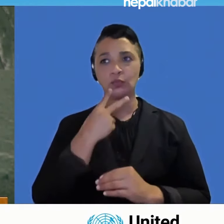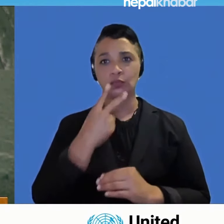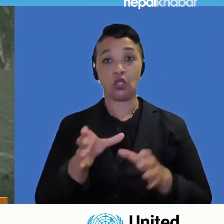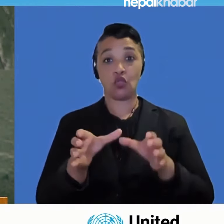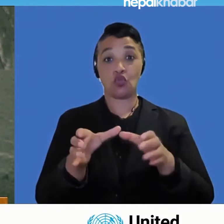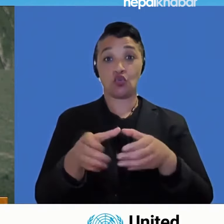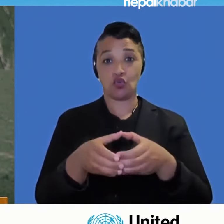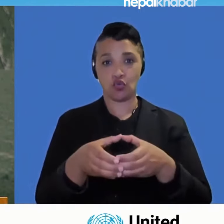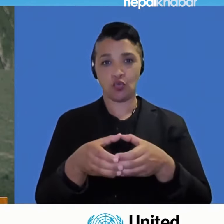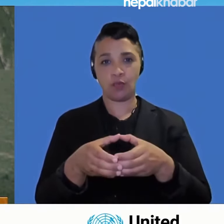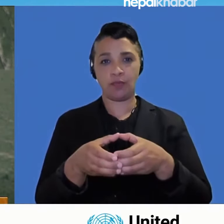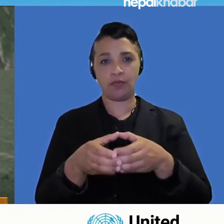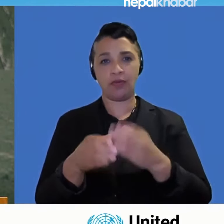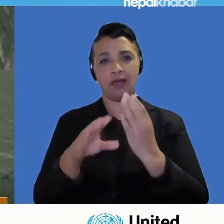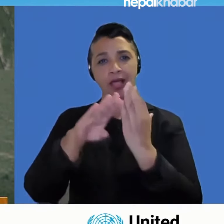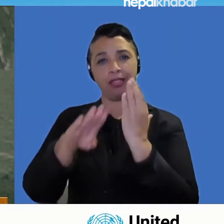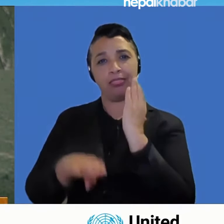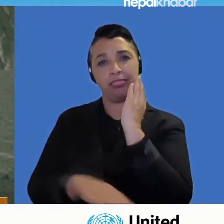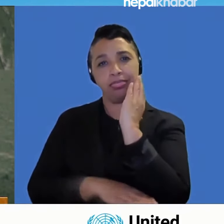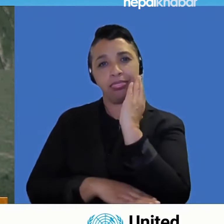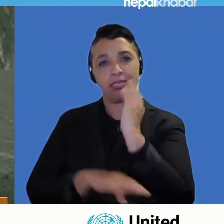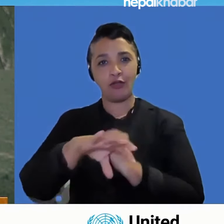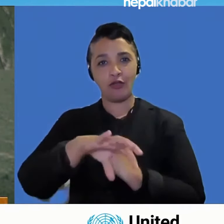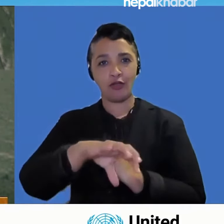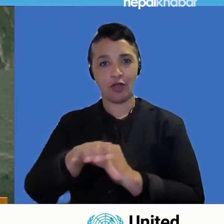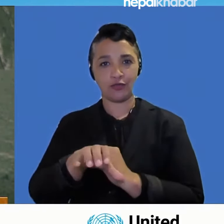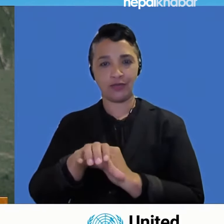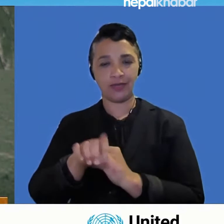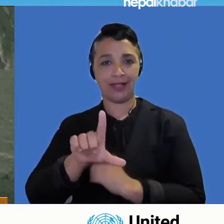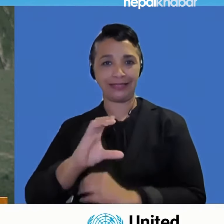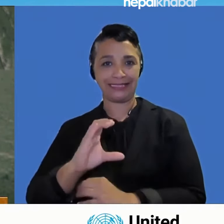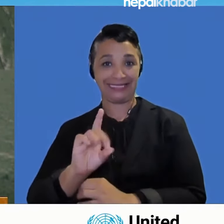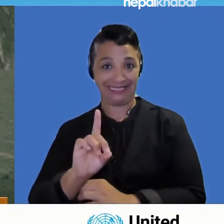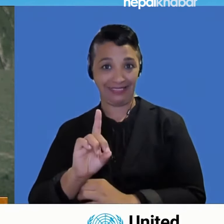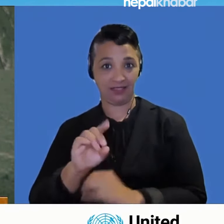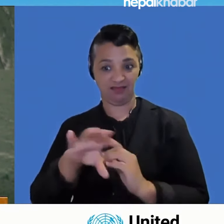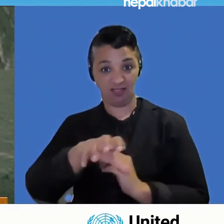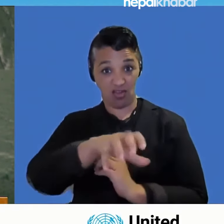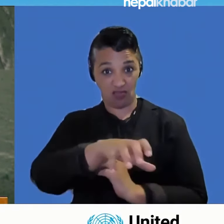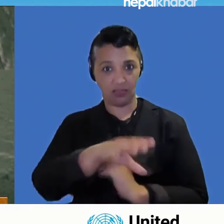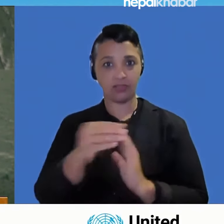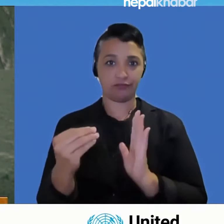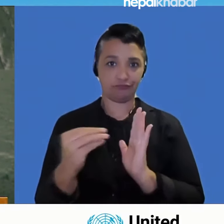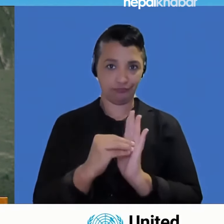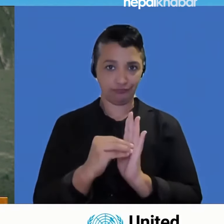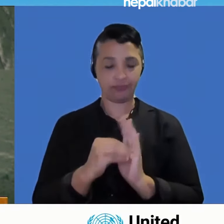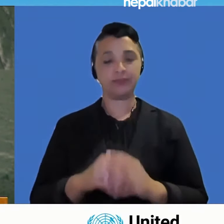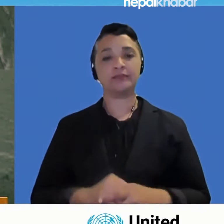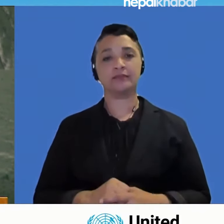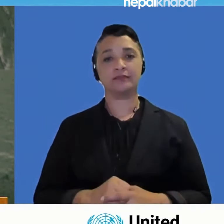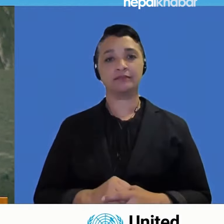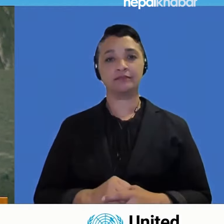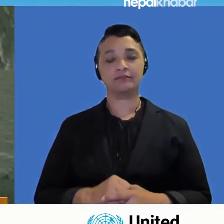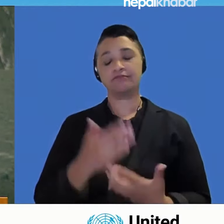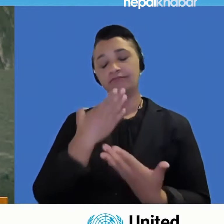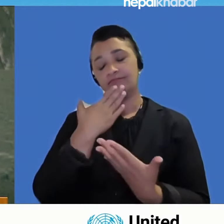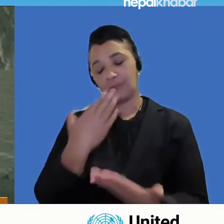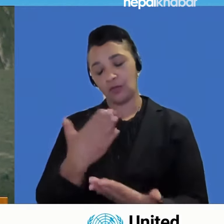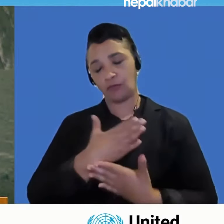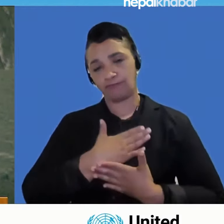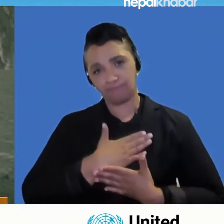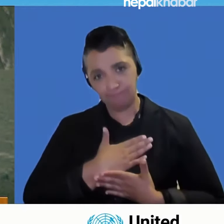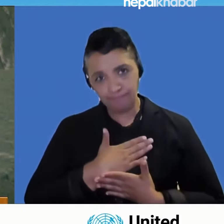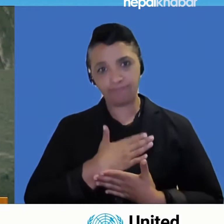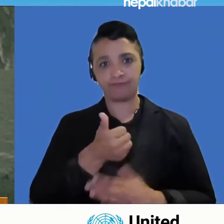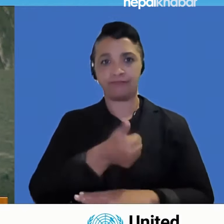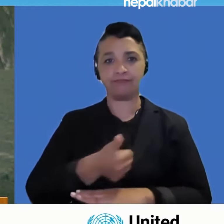at the outset, I extend my heartfelt appreciation to the Secretary-General for convening this historic